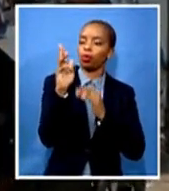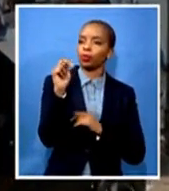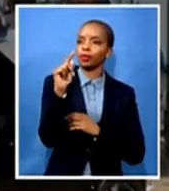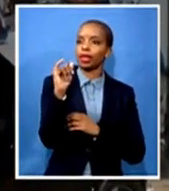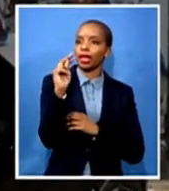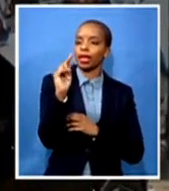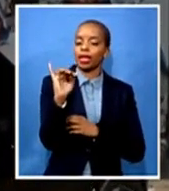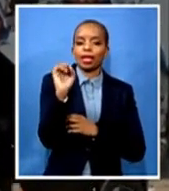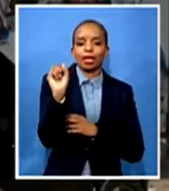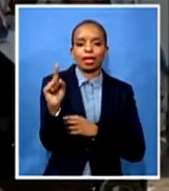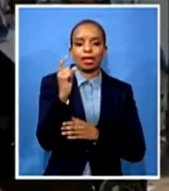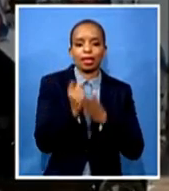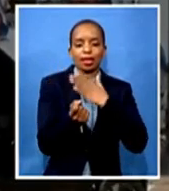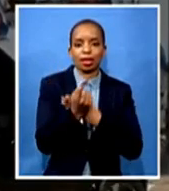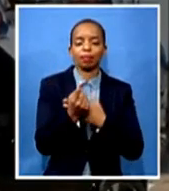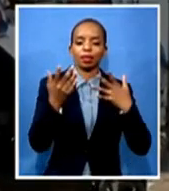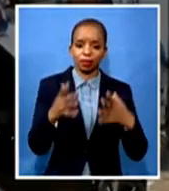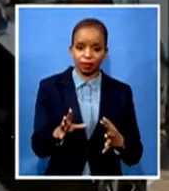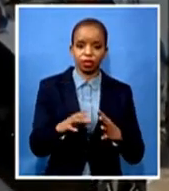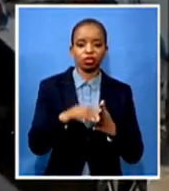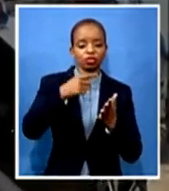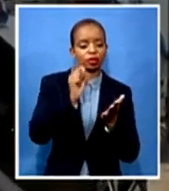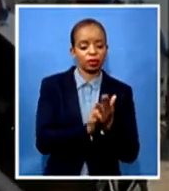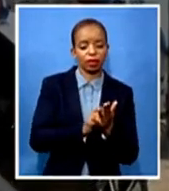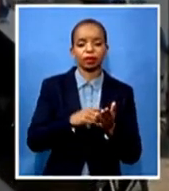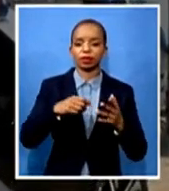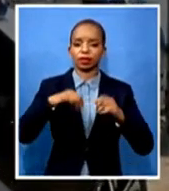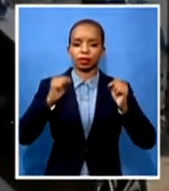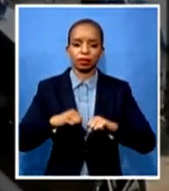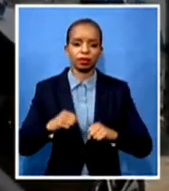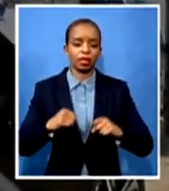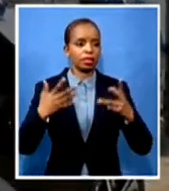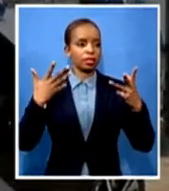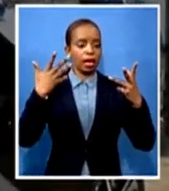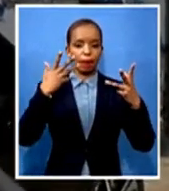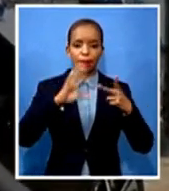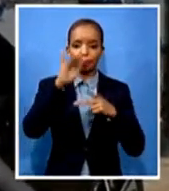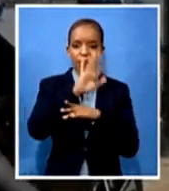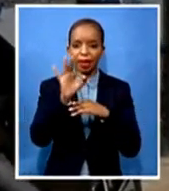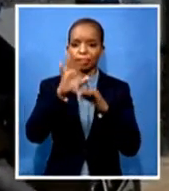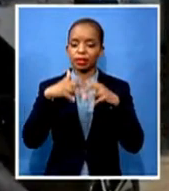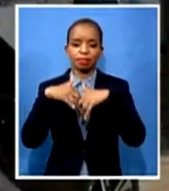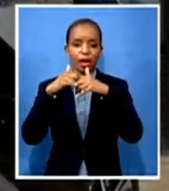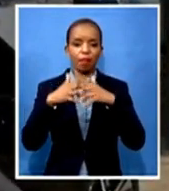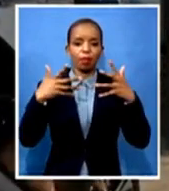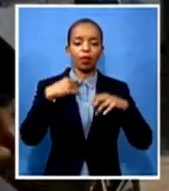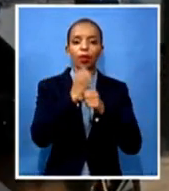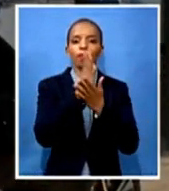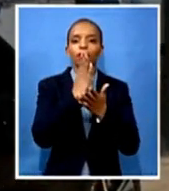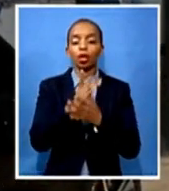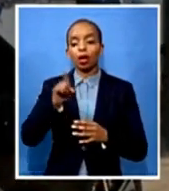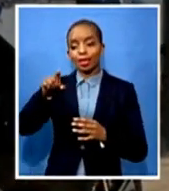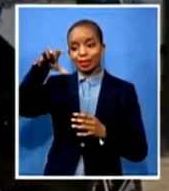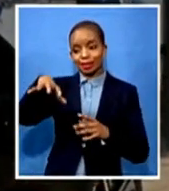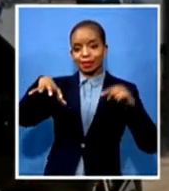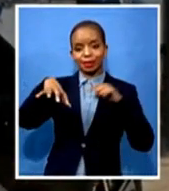plans were in place to make sure that there's this hub of an academy that will take the black child, that will be at the